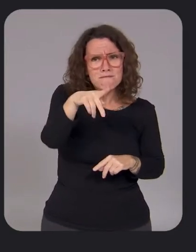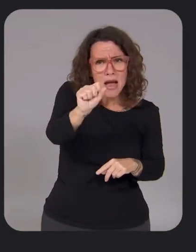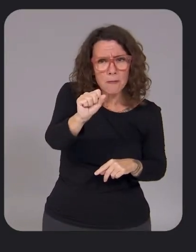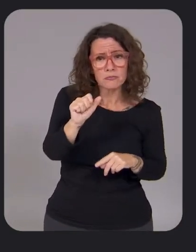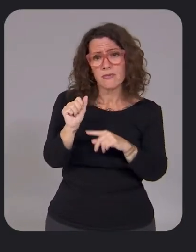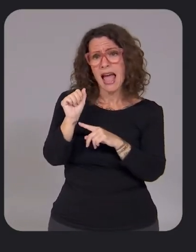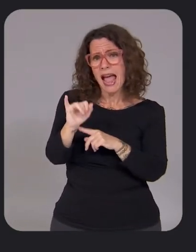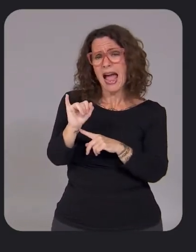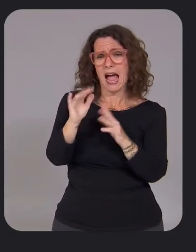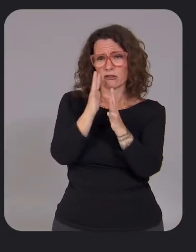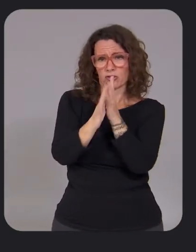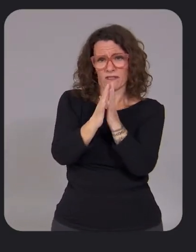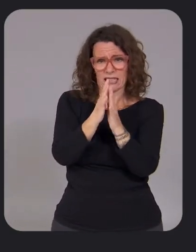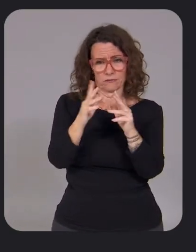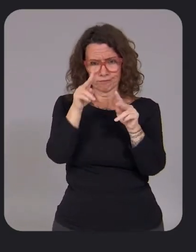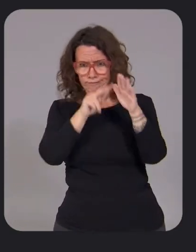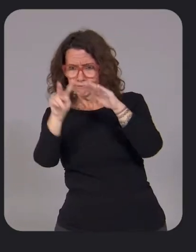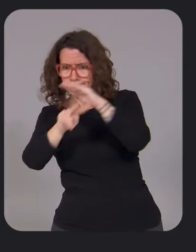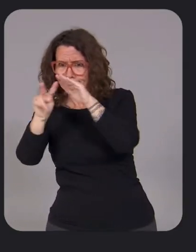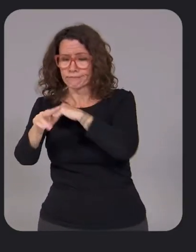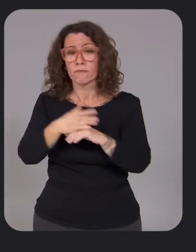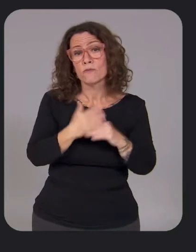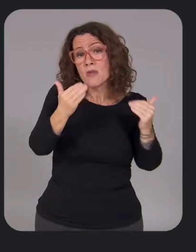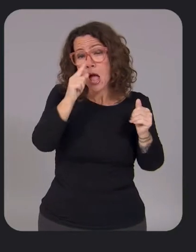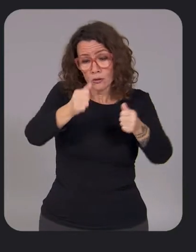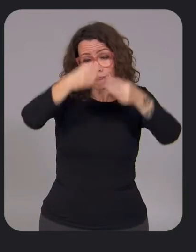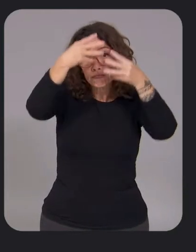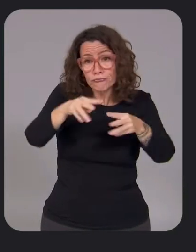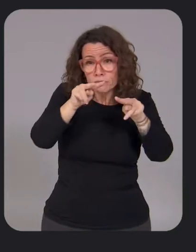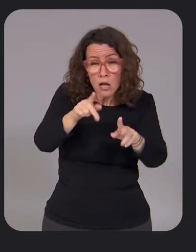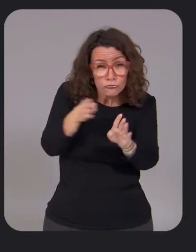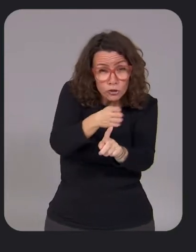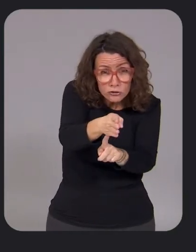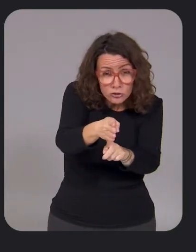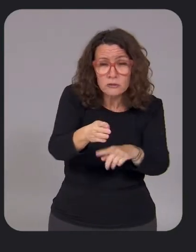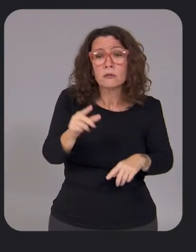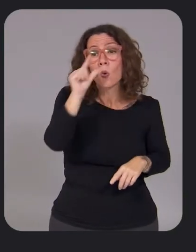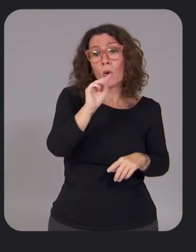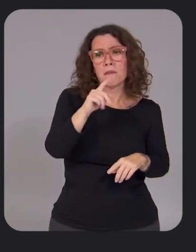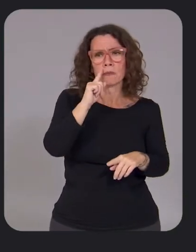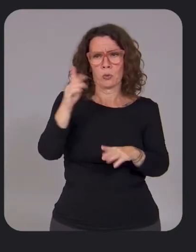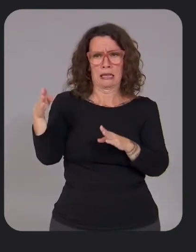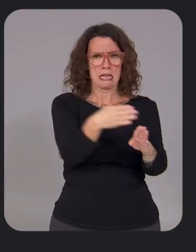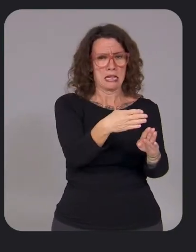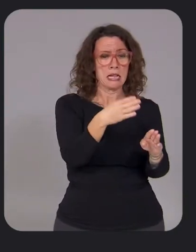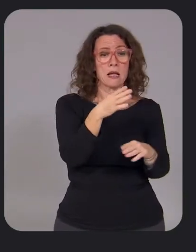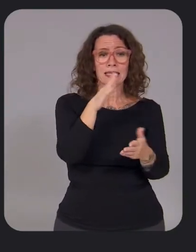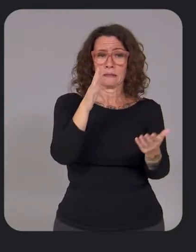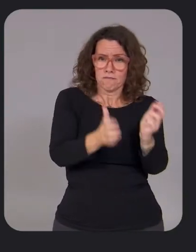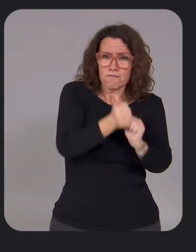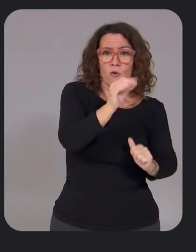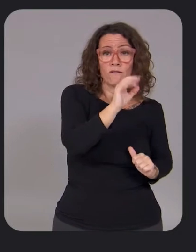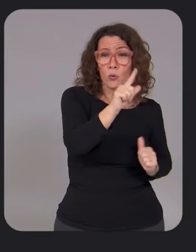Now when you get directions Google Maps will default to the most fuel efficient route with the lowest carbon emissions when it has